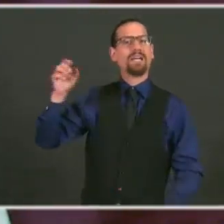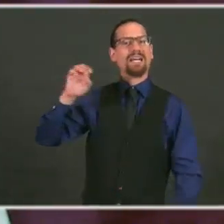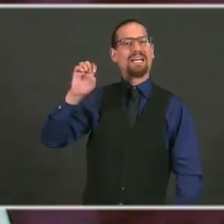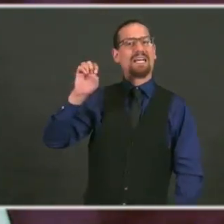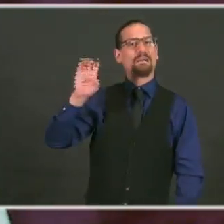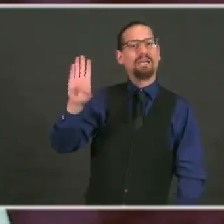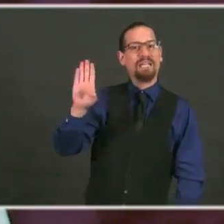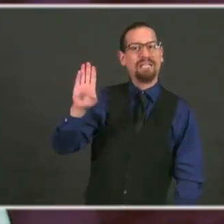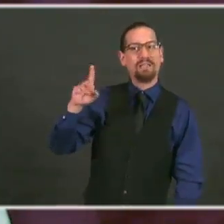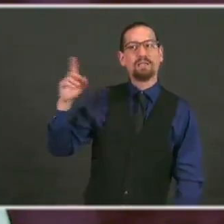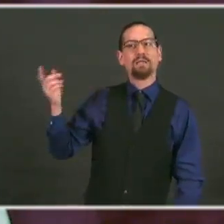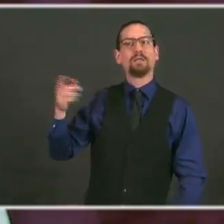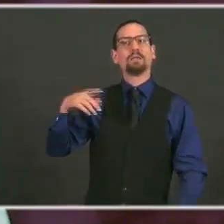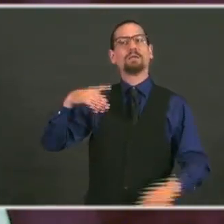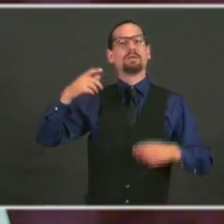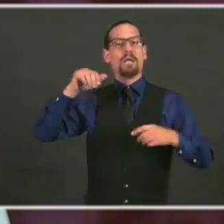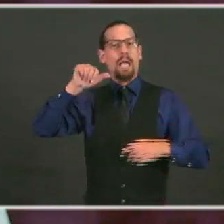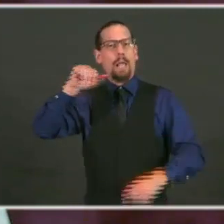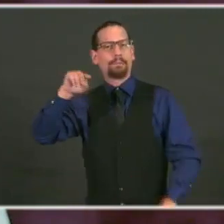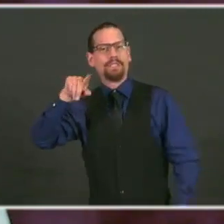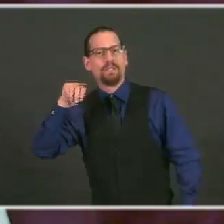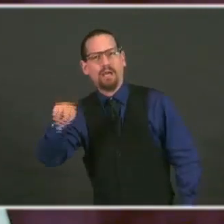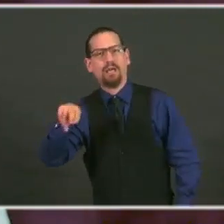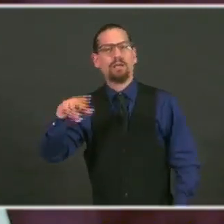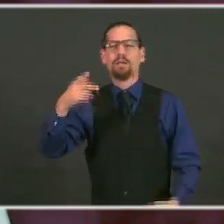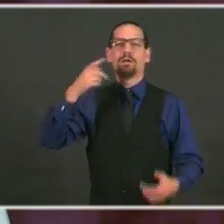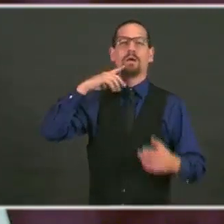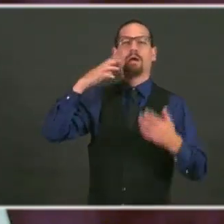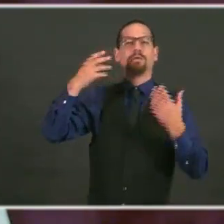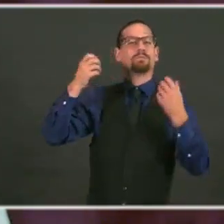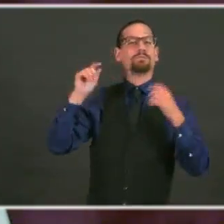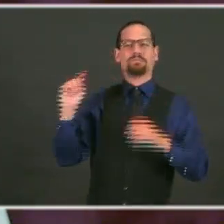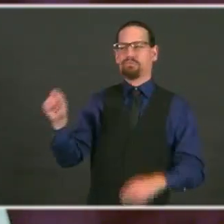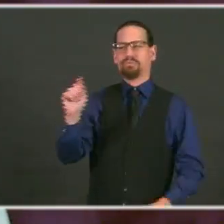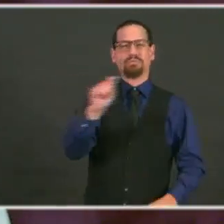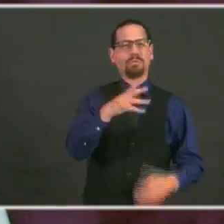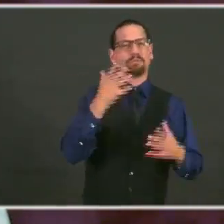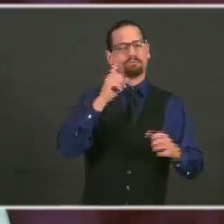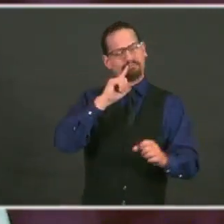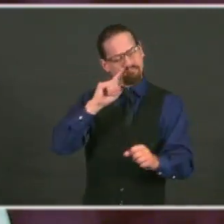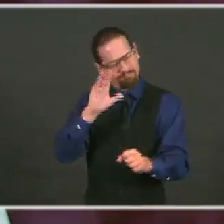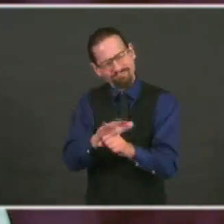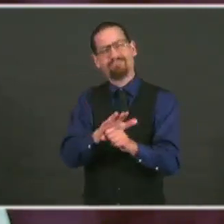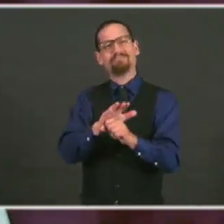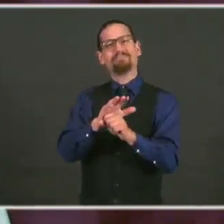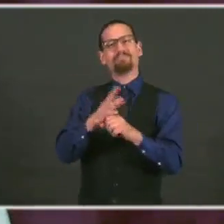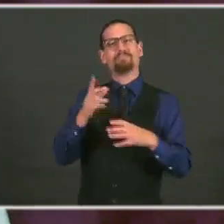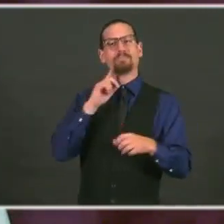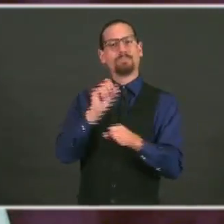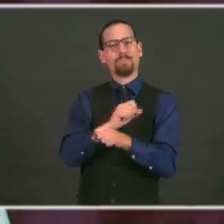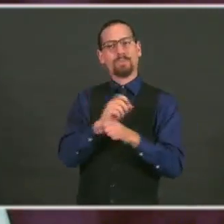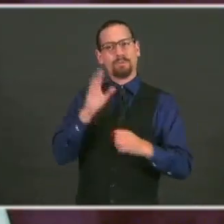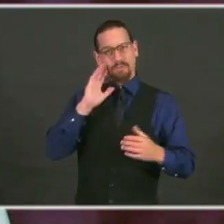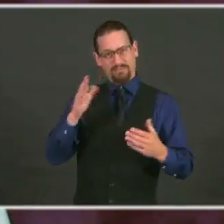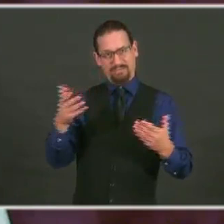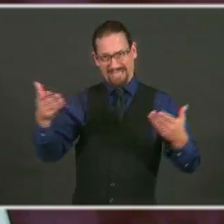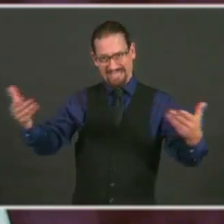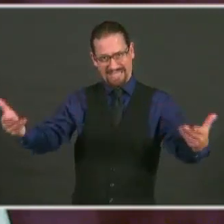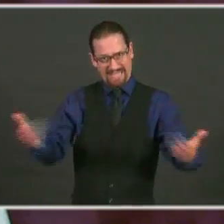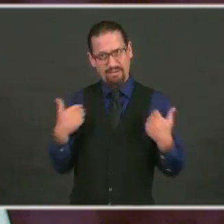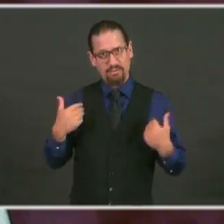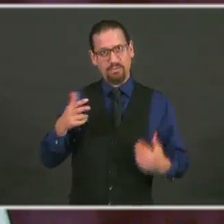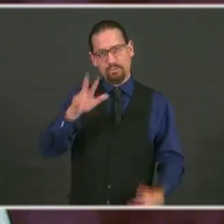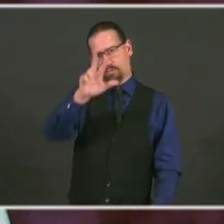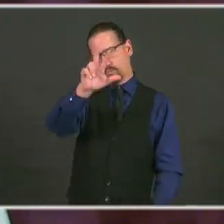Services, Infosys, many more. Hard commitments to hire 3,000 Rhode Islanders